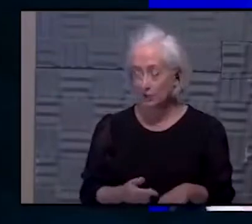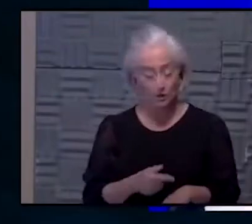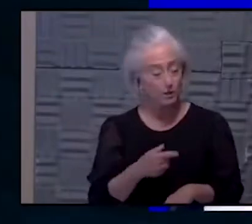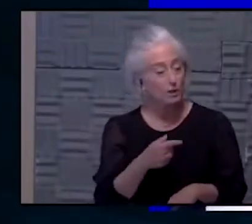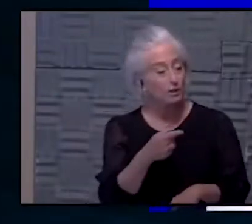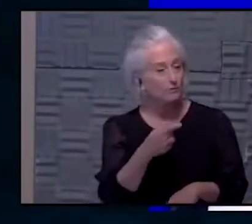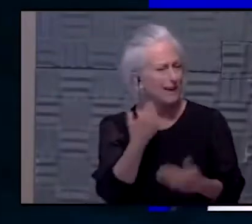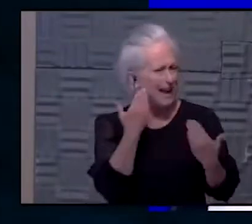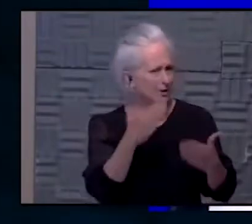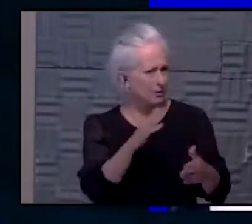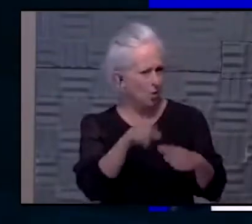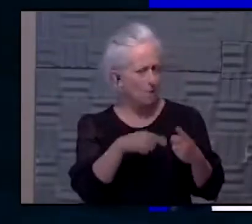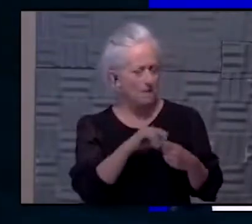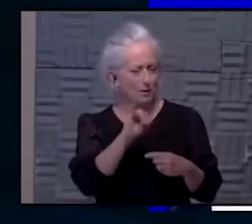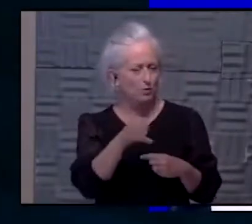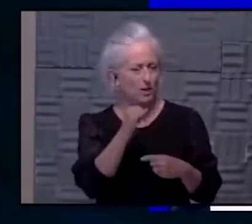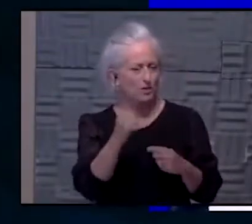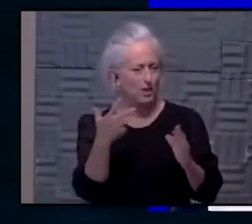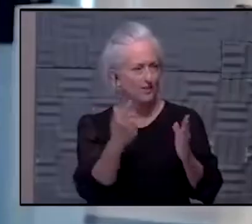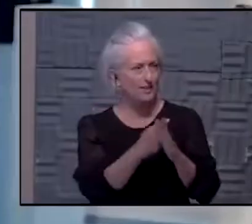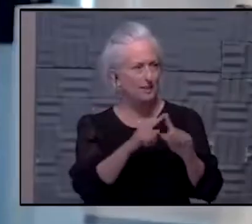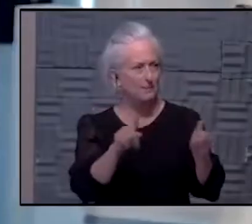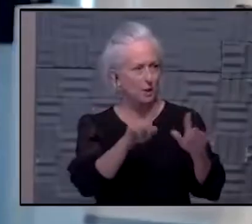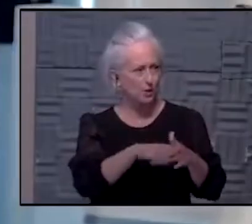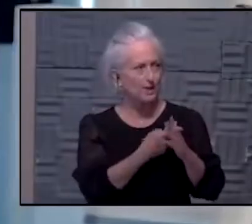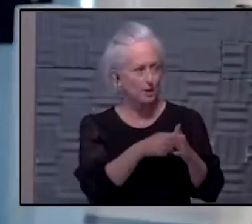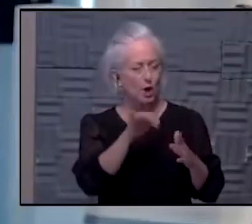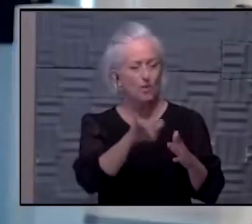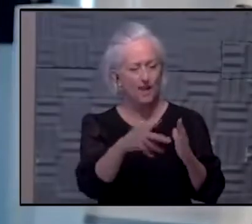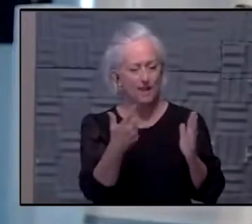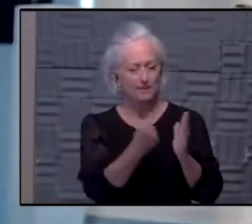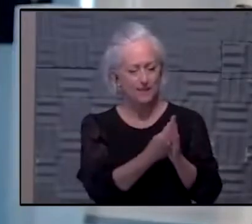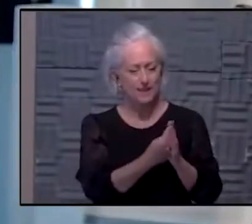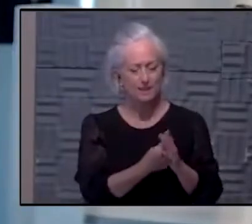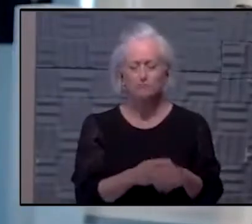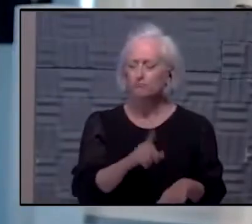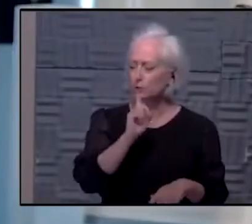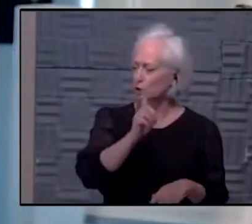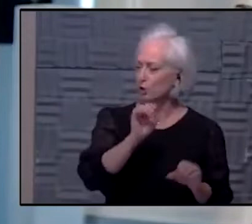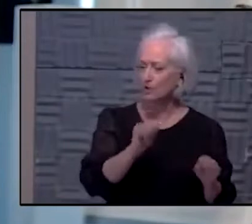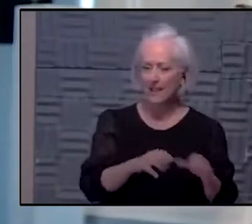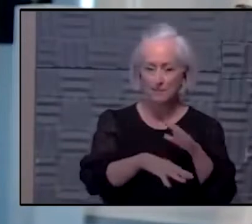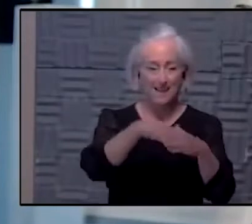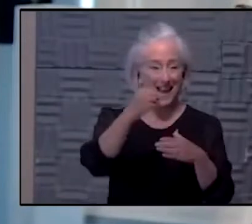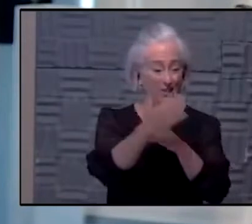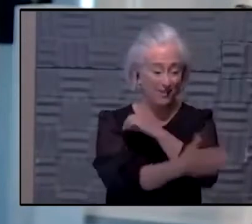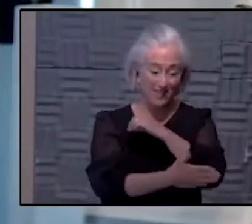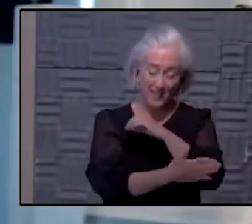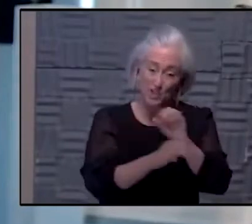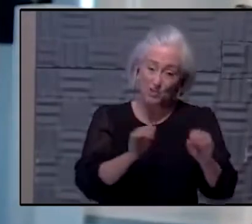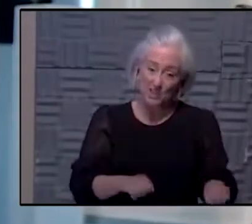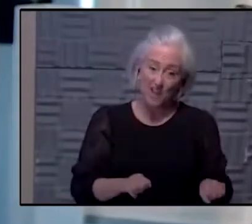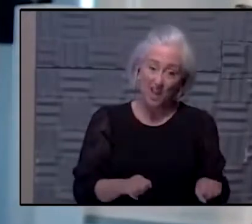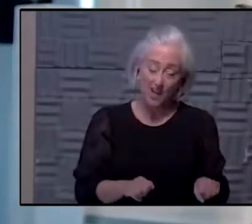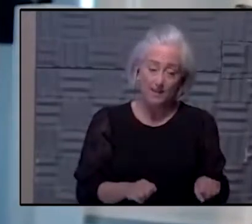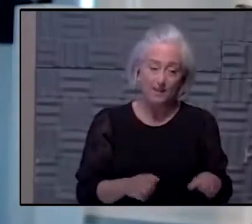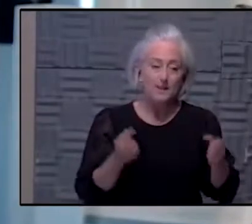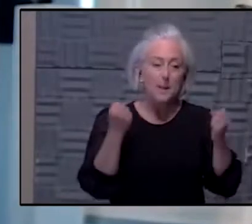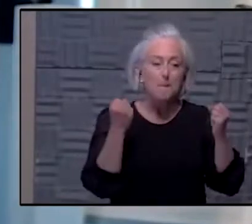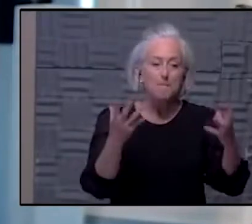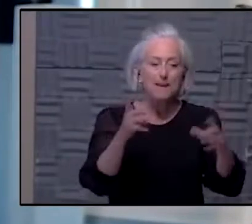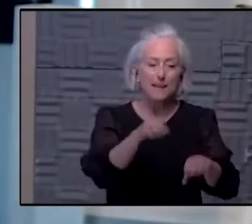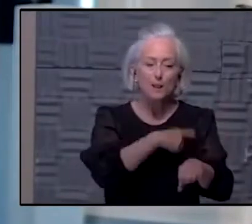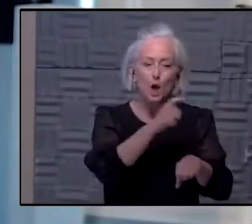while you're here. Yeah, they absolutely can. They can be from out of country, actually. We have a lot of long-term